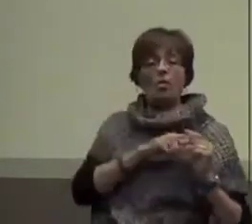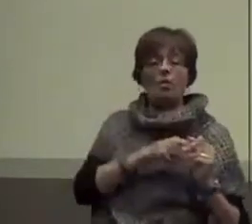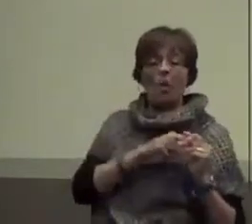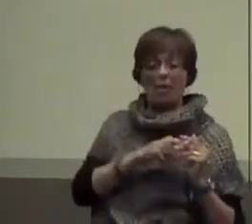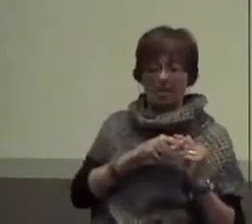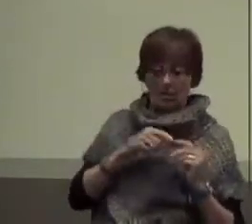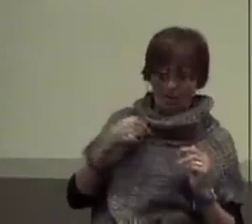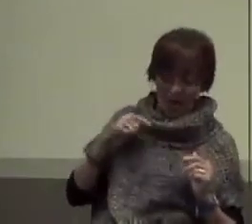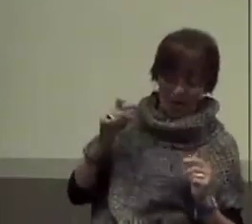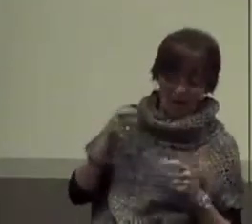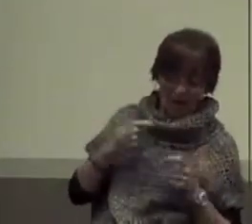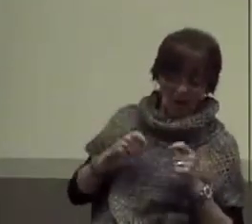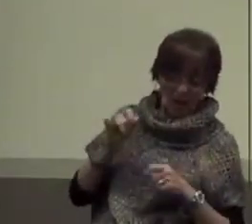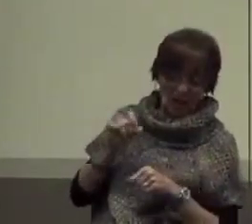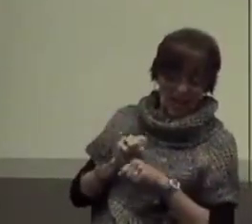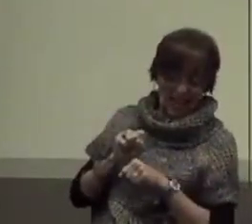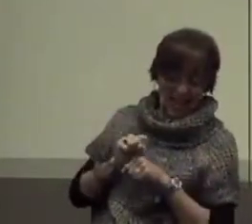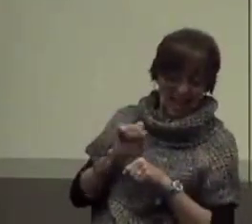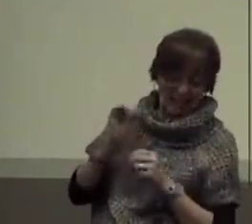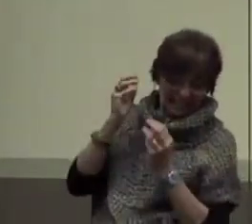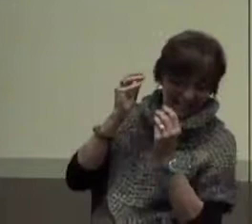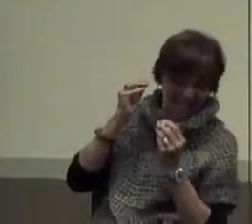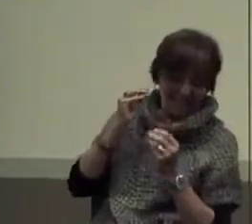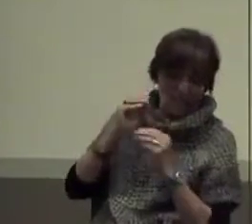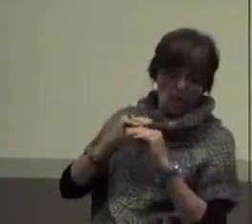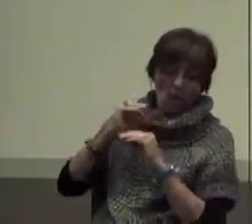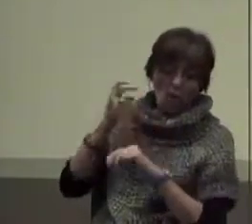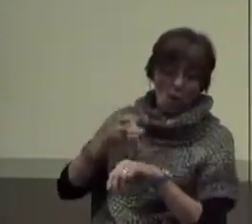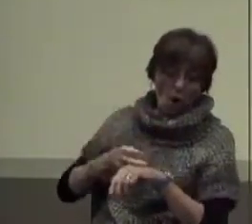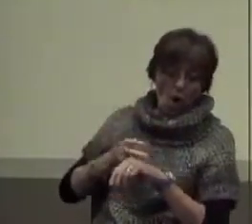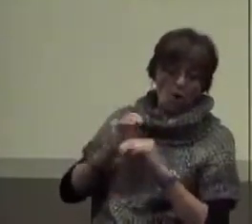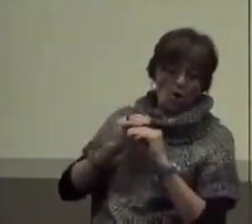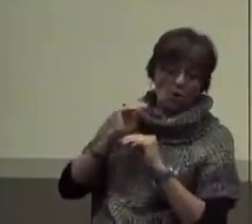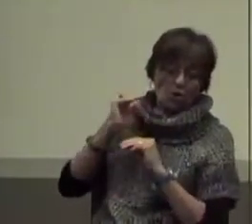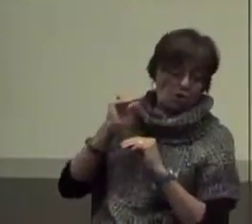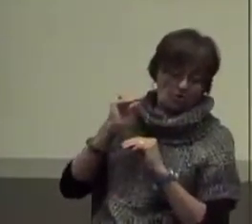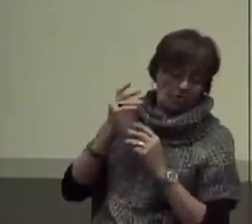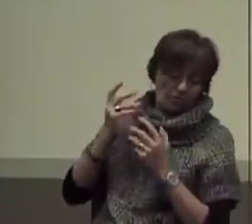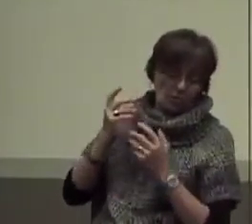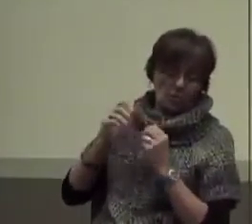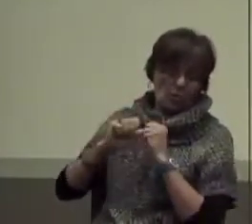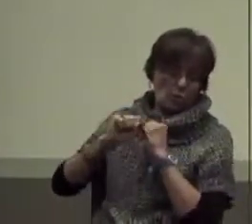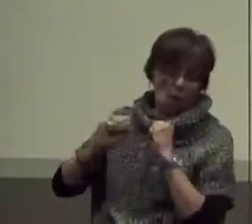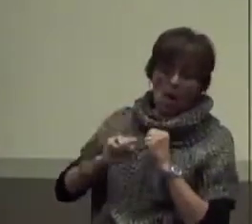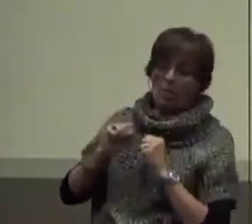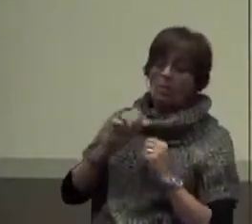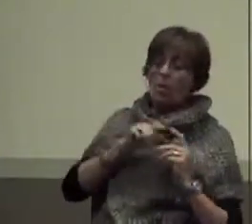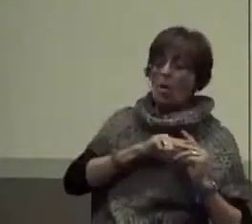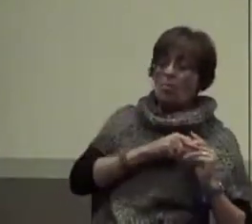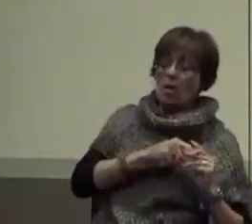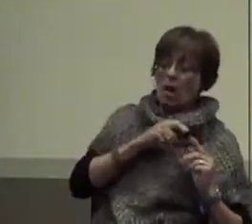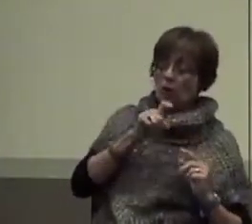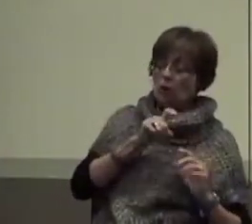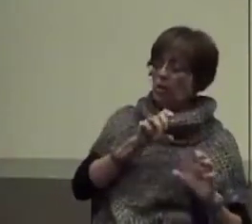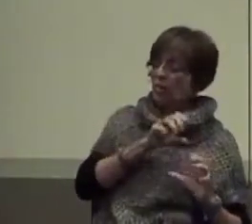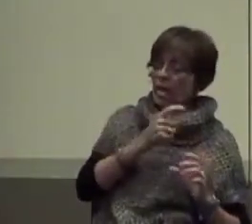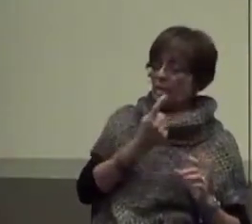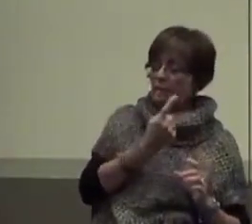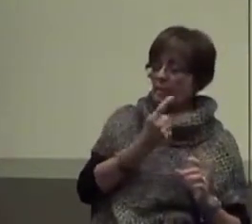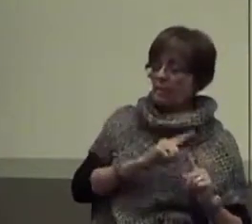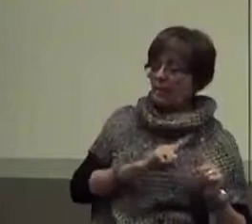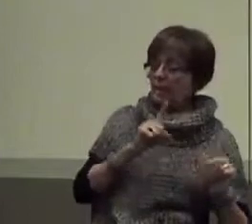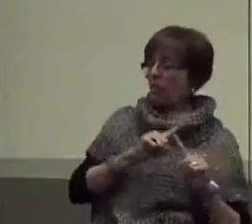end of, do I need to change that task? Maybe it's way too hard. Maybe it's way too long. So, on the front end, I should have done a better job, maybe. But now, right now,